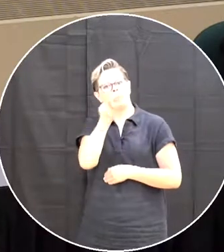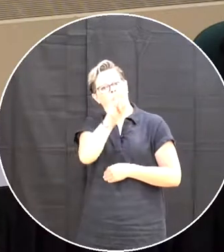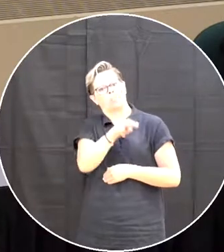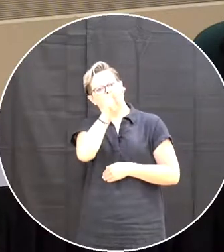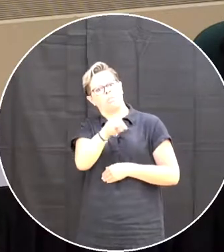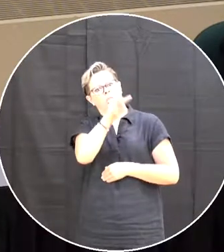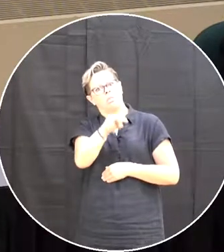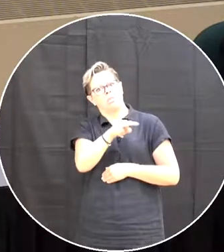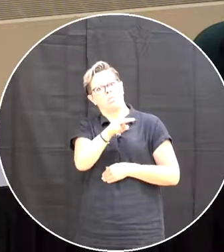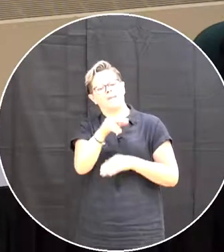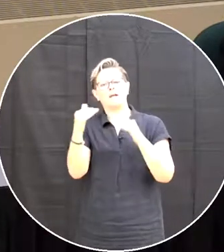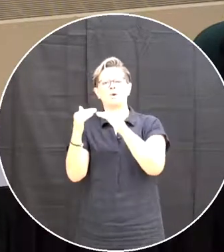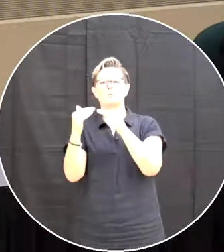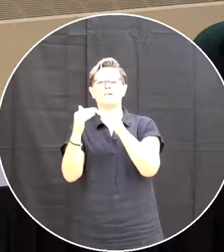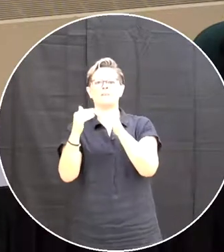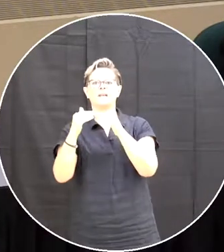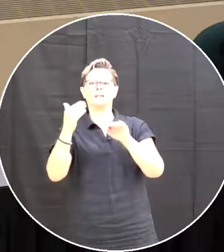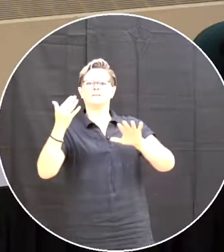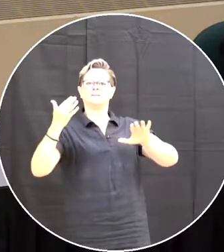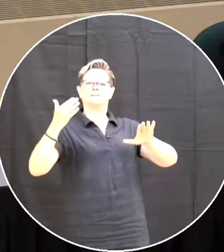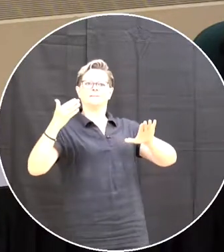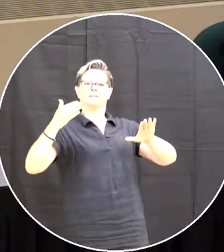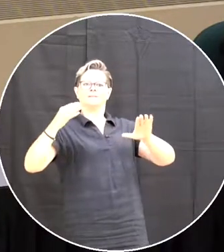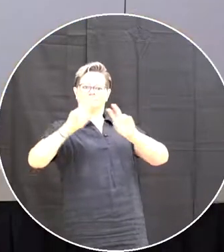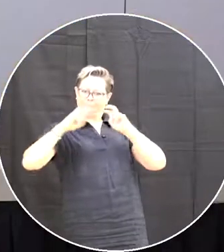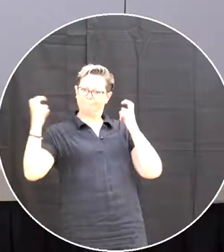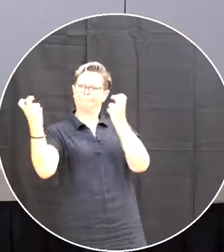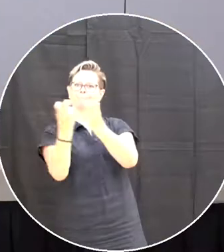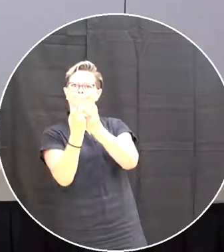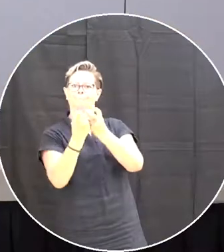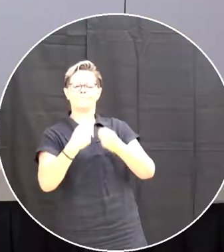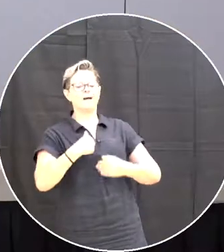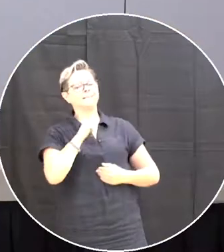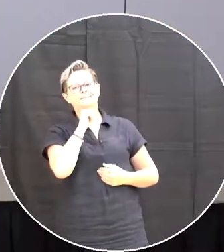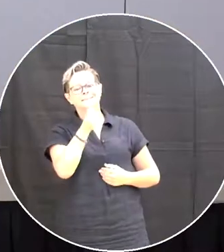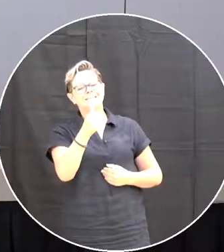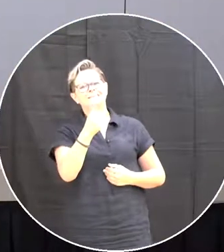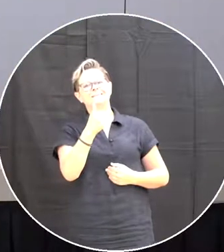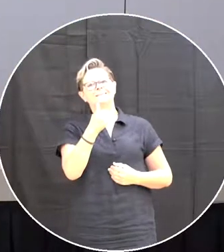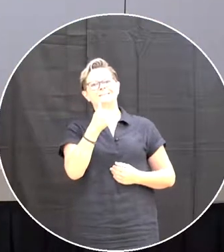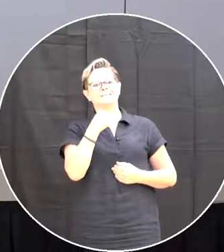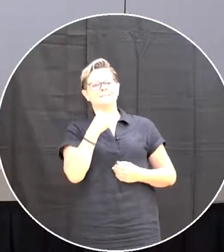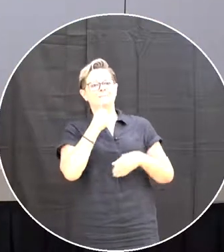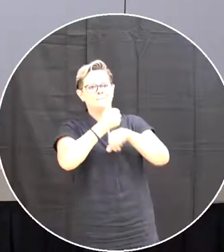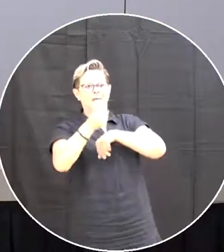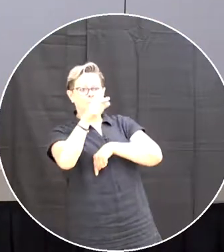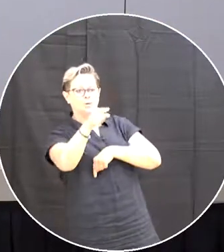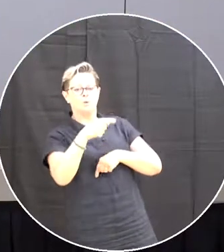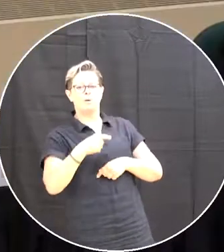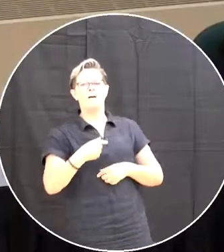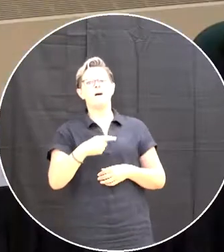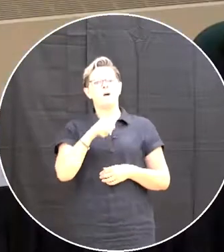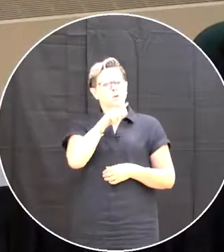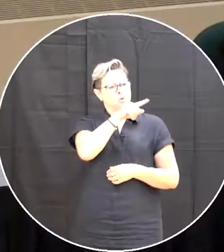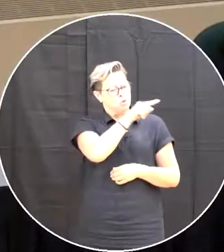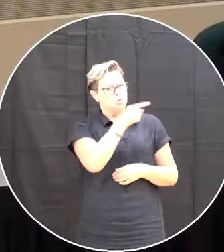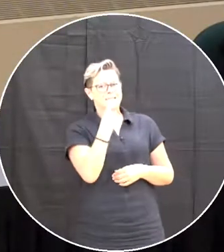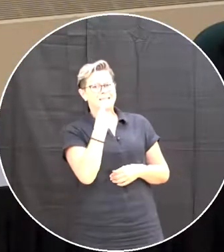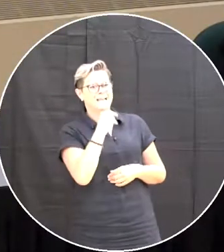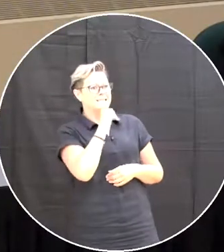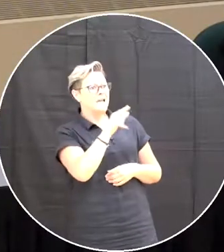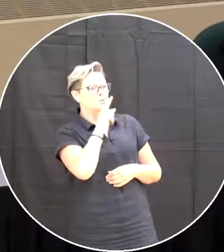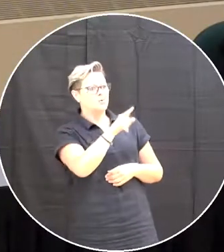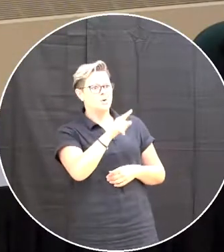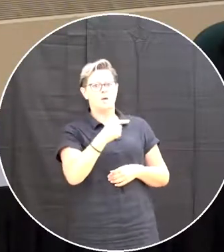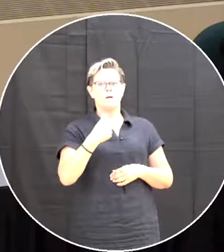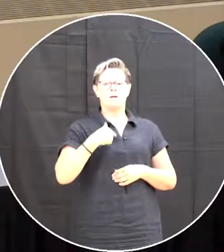and a half hour fight face-to-face meeting i did not reference you or anybody else you said that it wasn't true my last travel claim was 1300